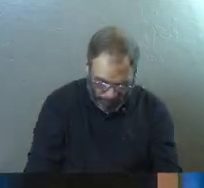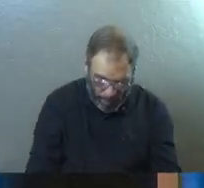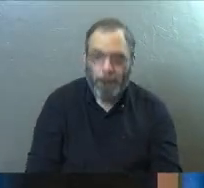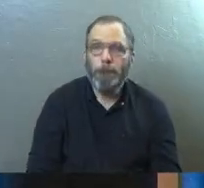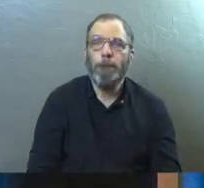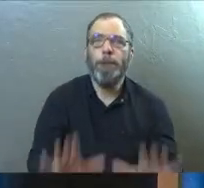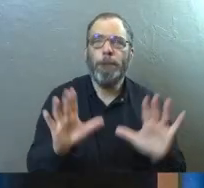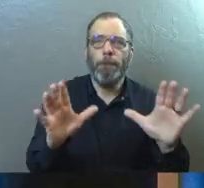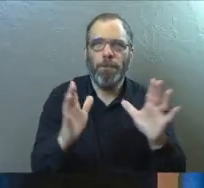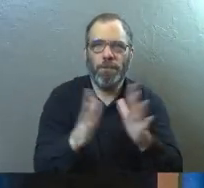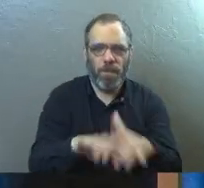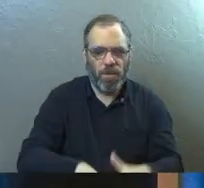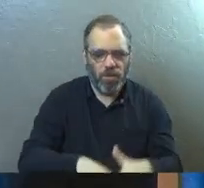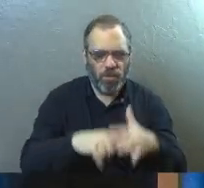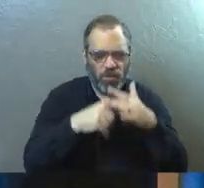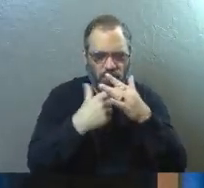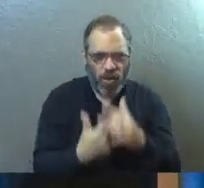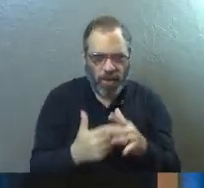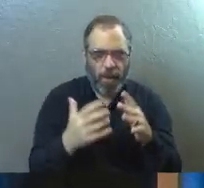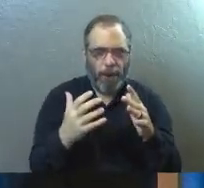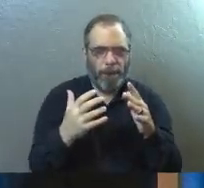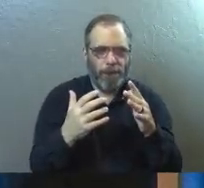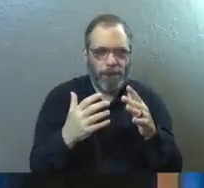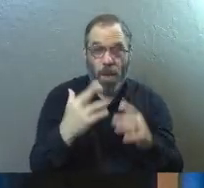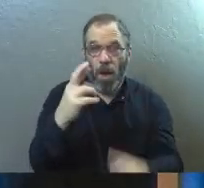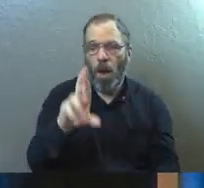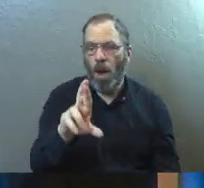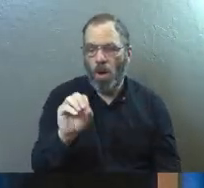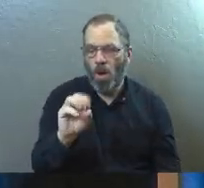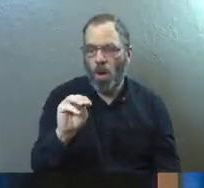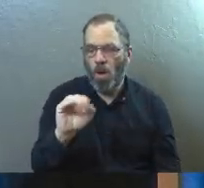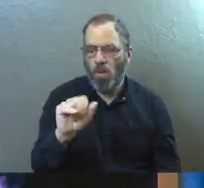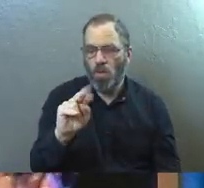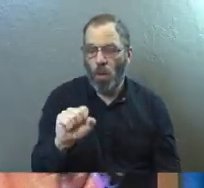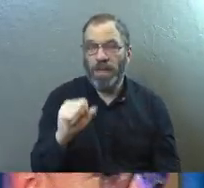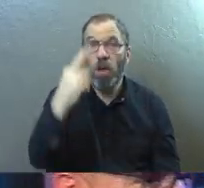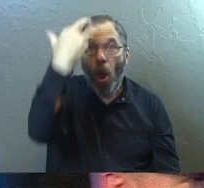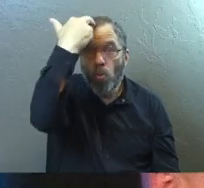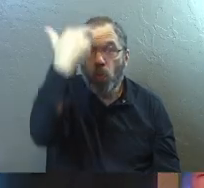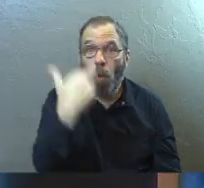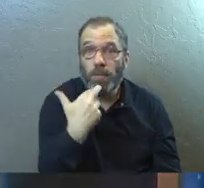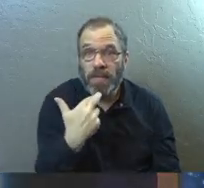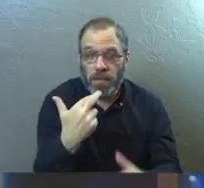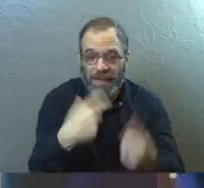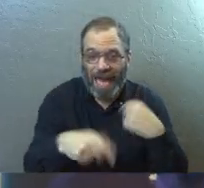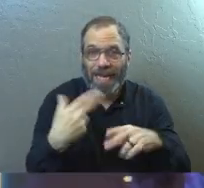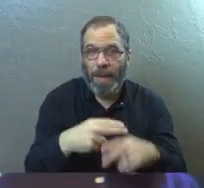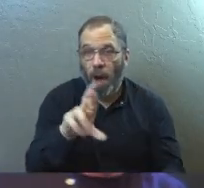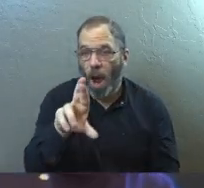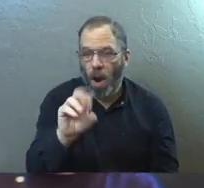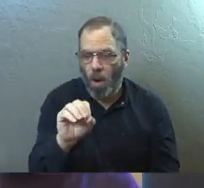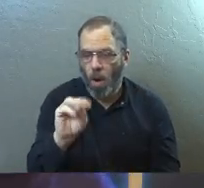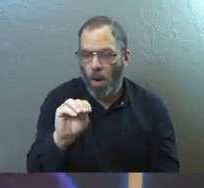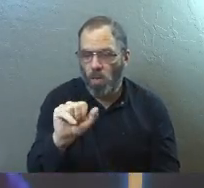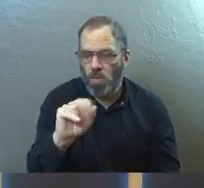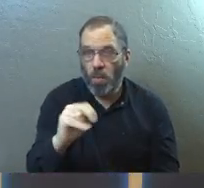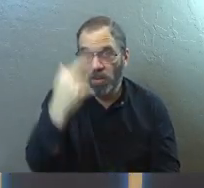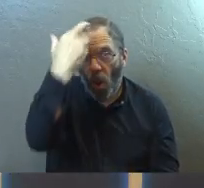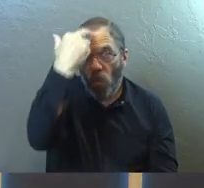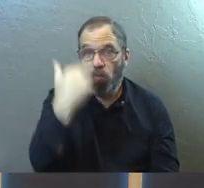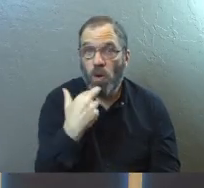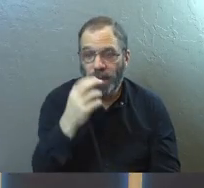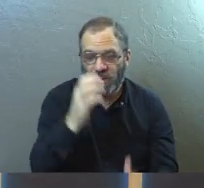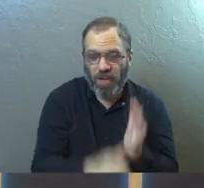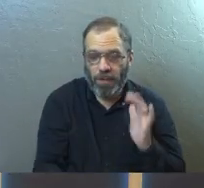Amen. Okay, we're going to jump right into Romans chapter 10, verse 2. I've got to take you to a passage before we get to